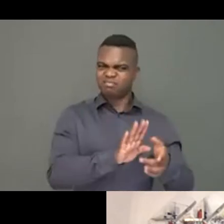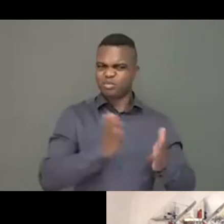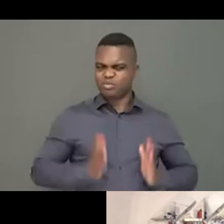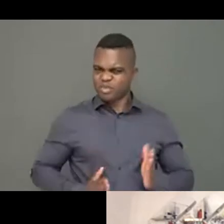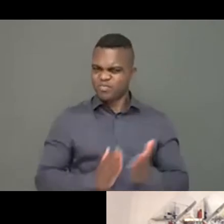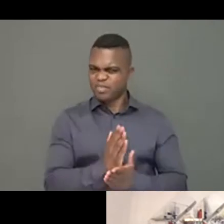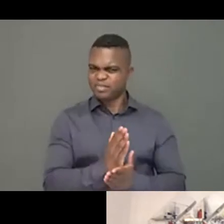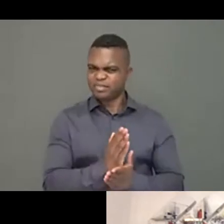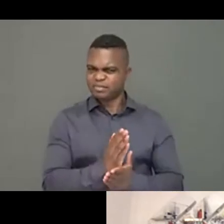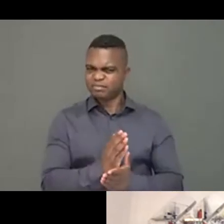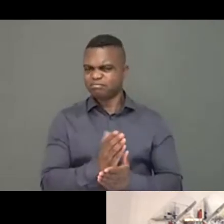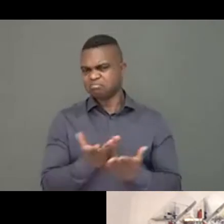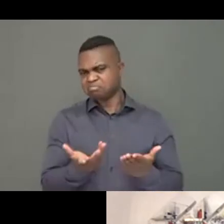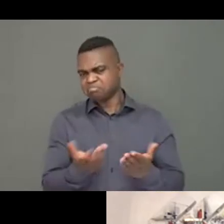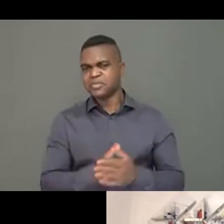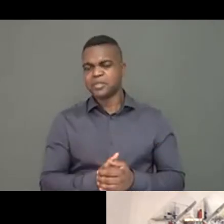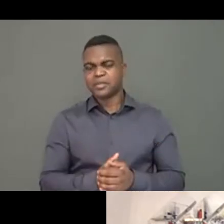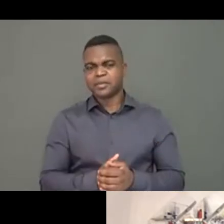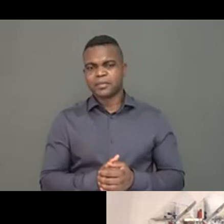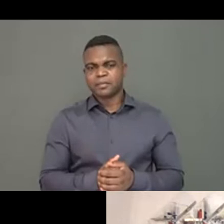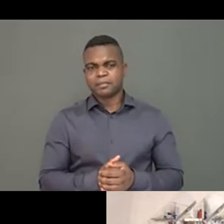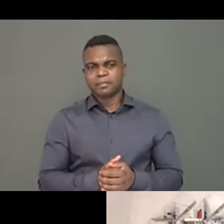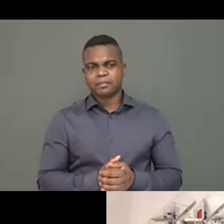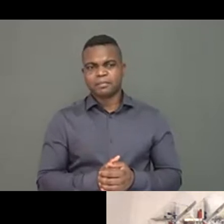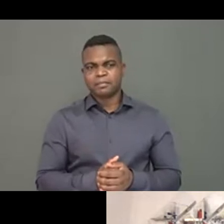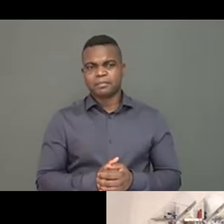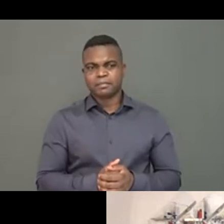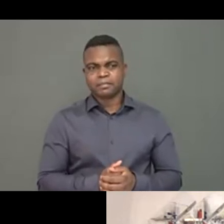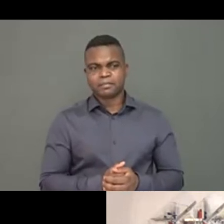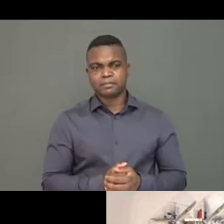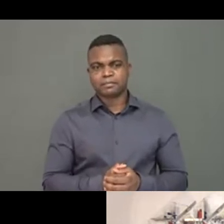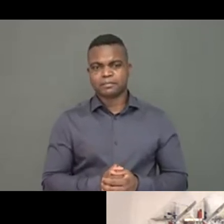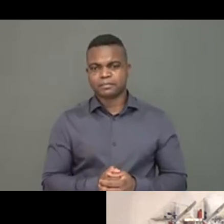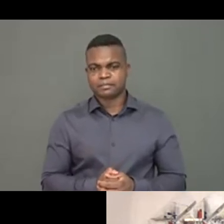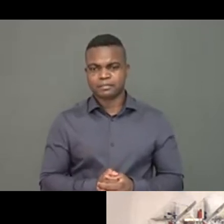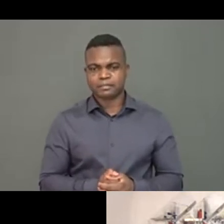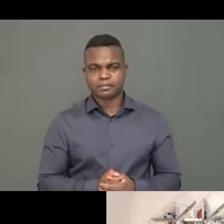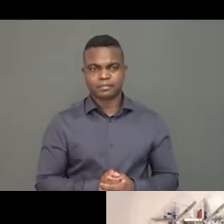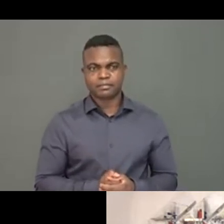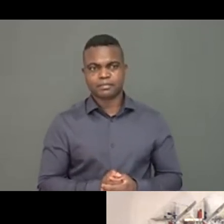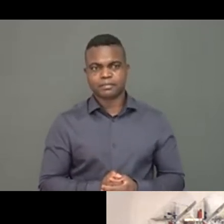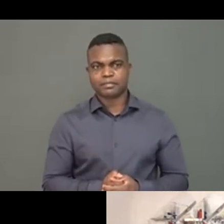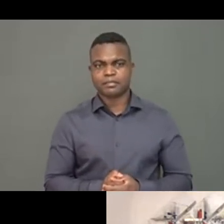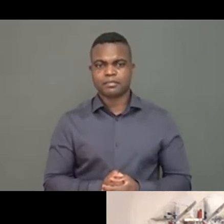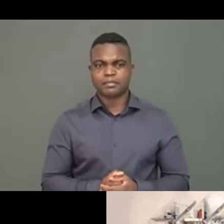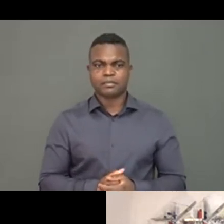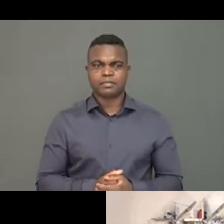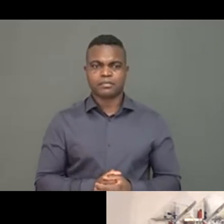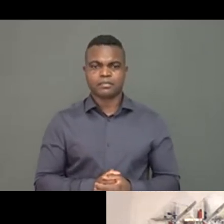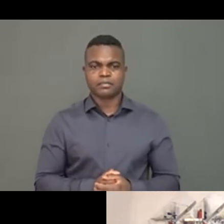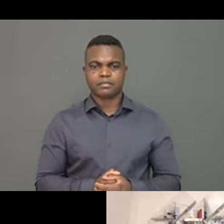disability reference group advocates for membership of CHS Alliance as compliance with standard makes us report